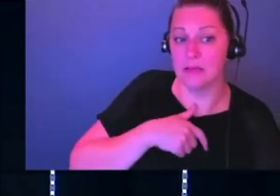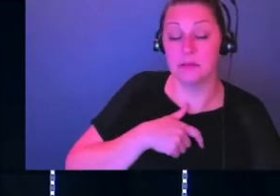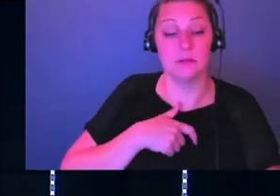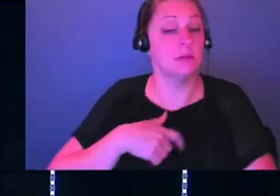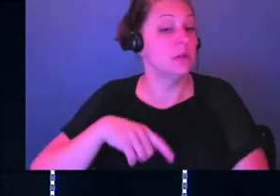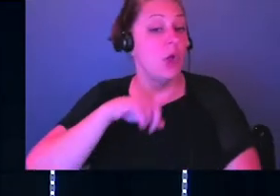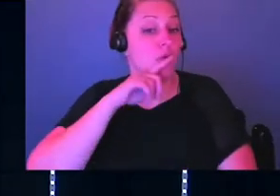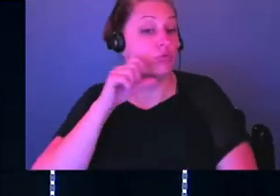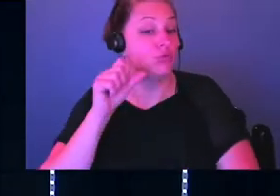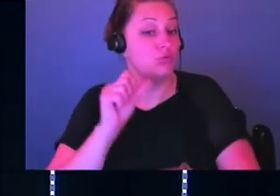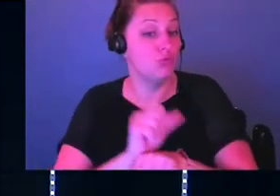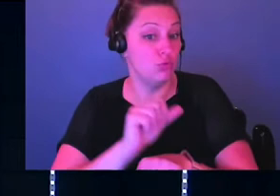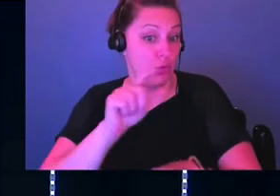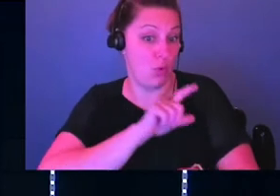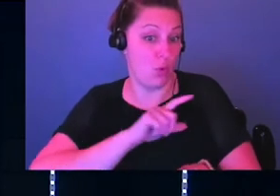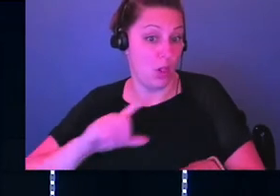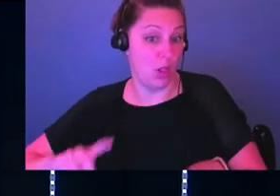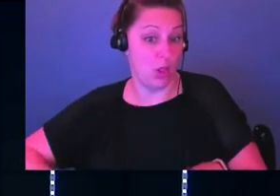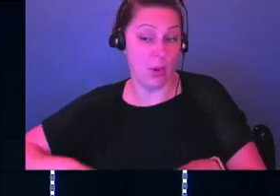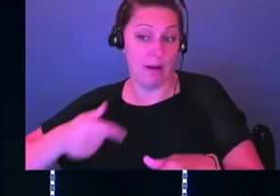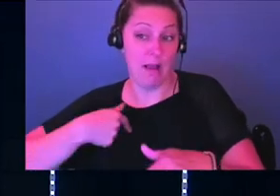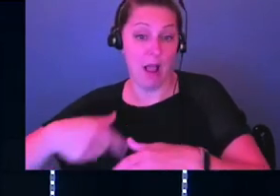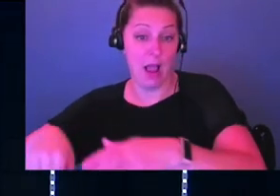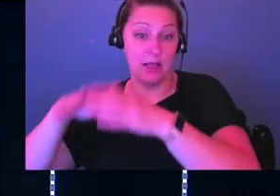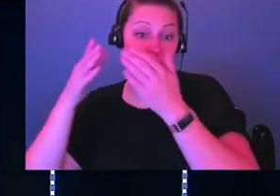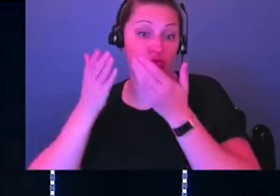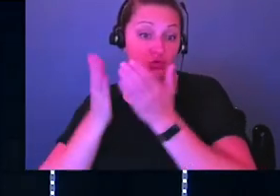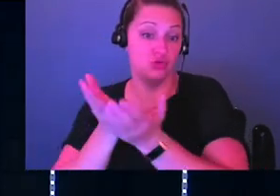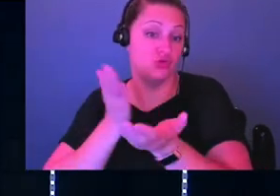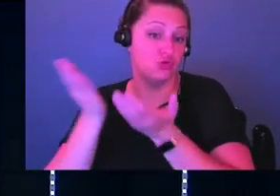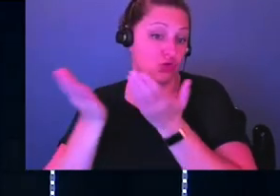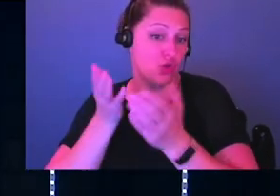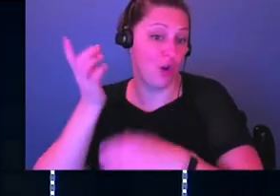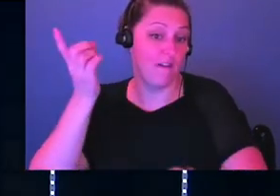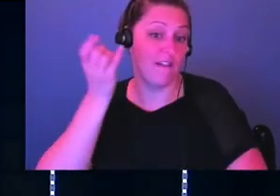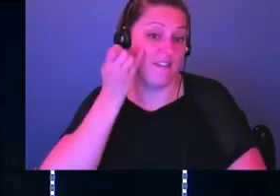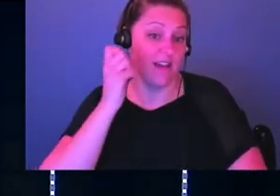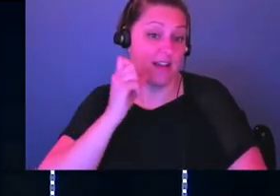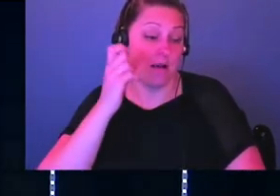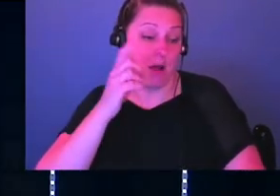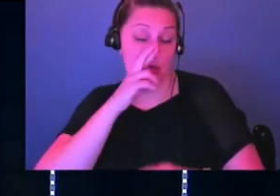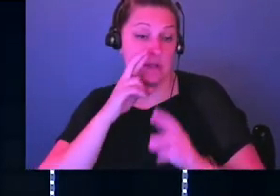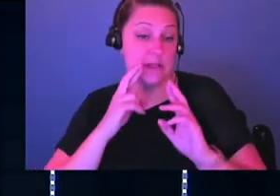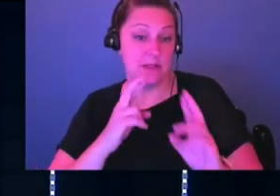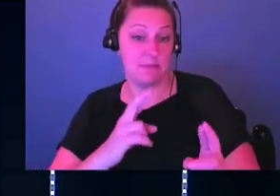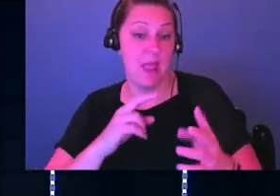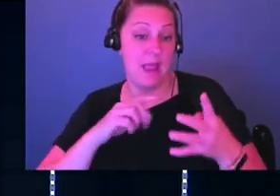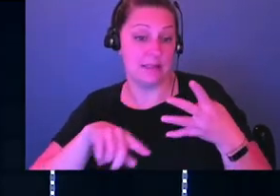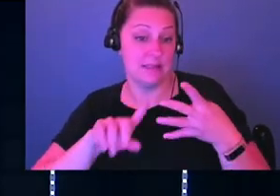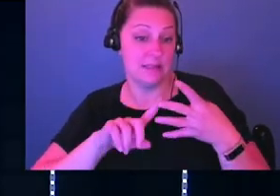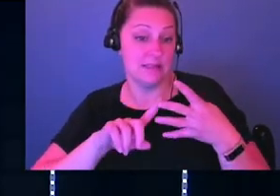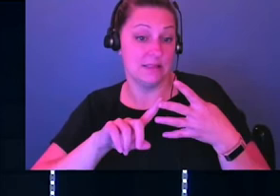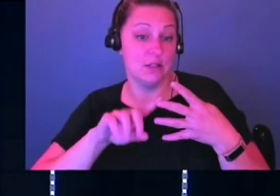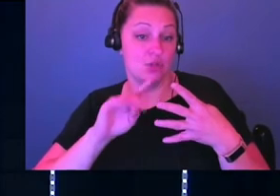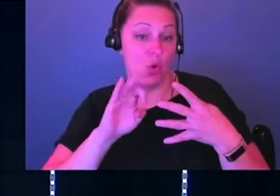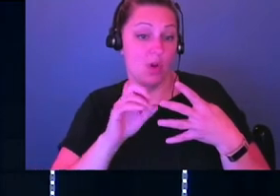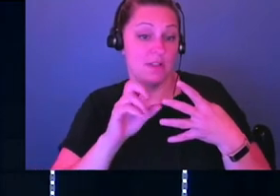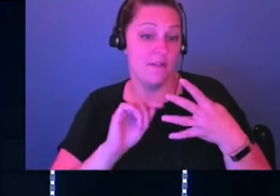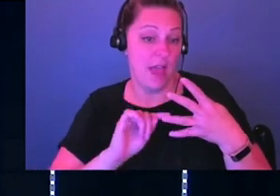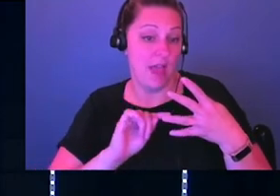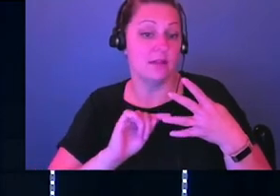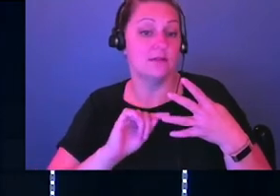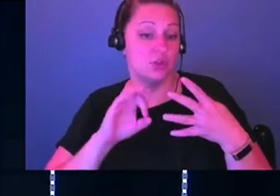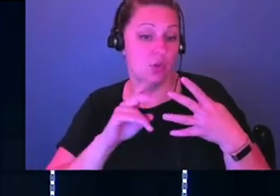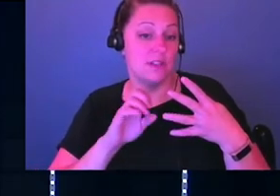Lord Almighty lives, whom I serve, if I did not have respect for the presence of Jehoshaphat, king of Judah, I would not